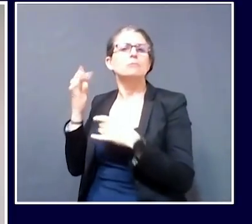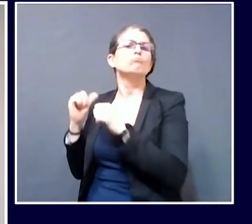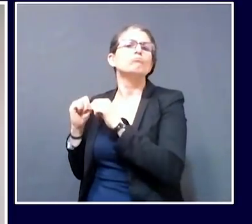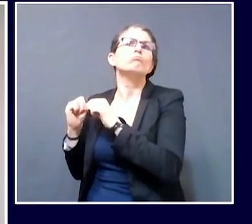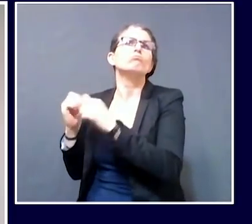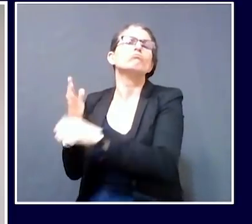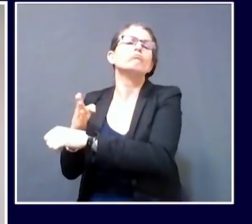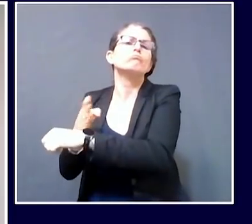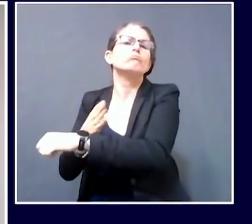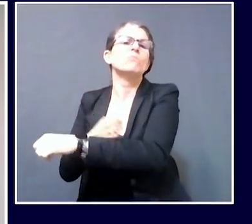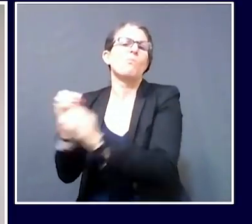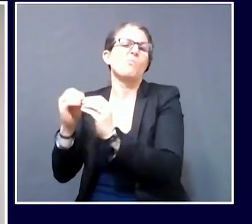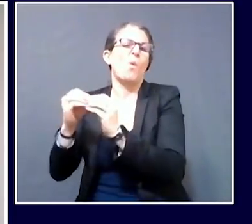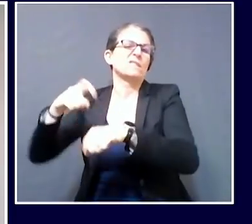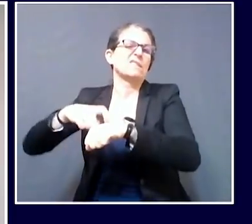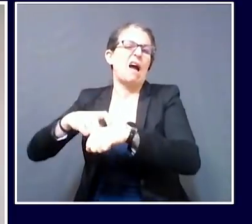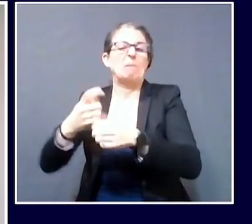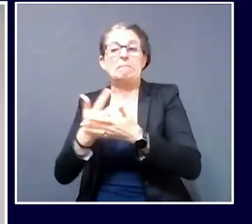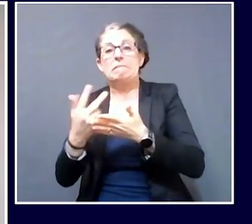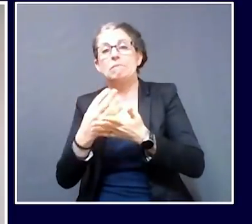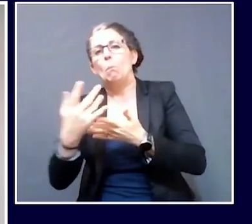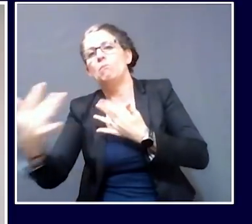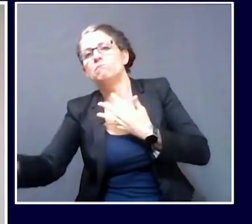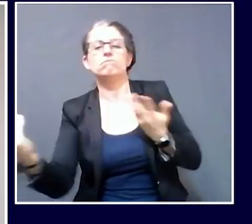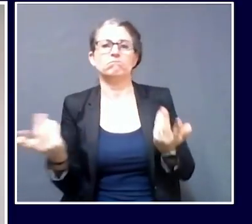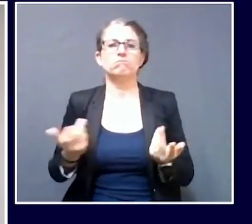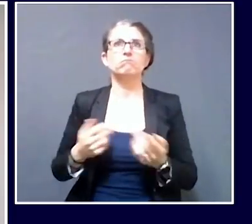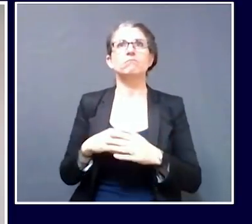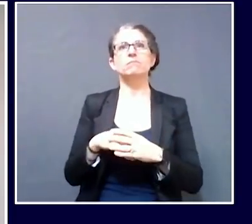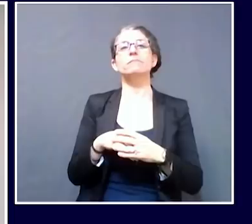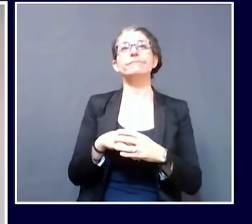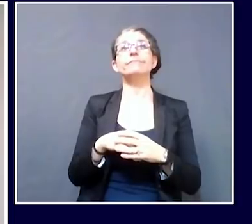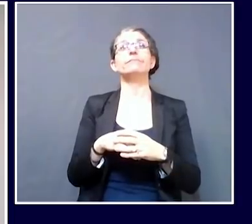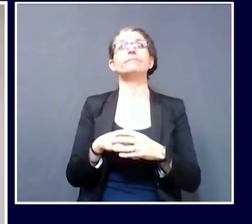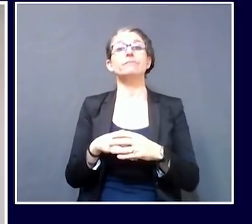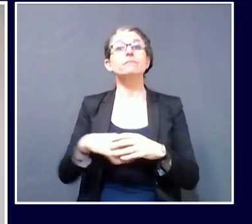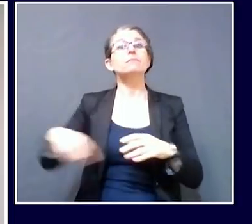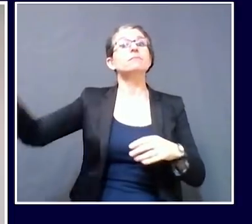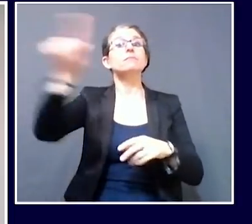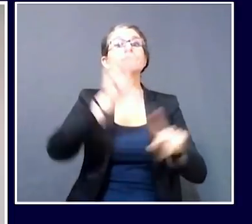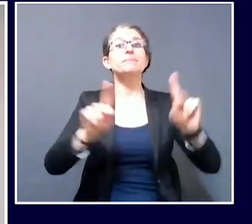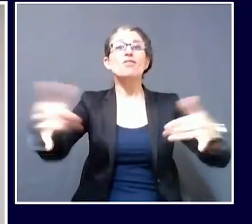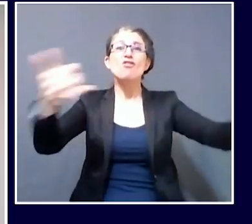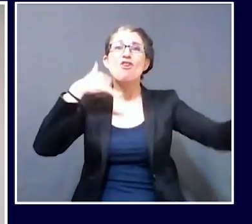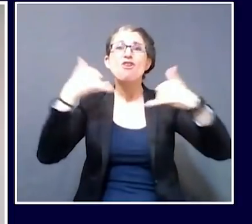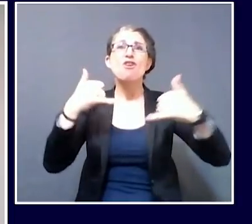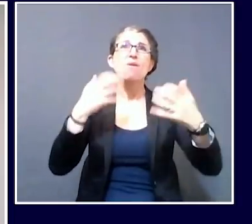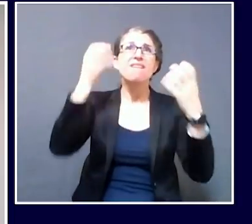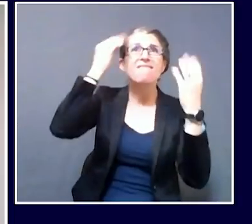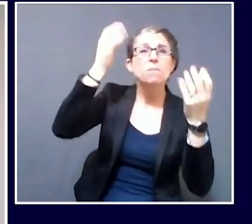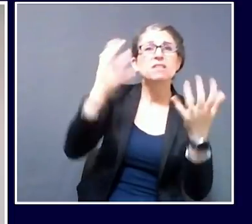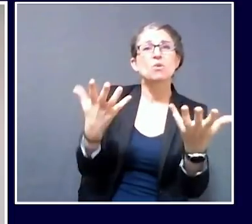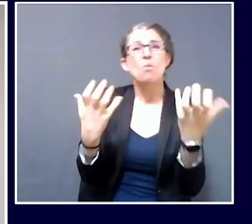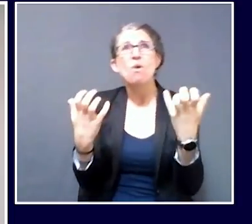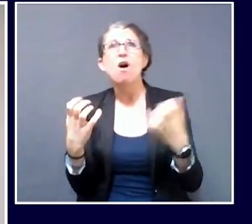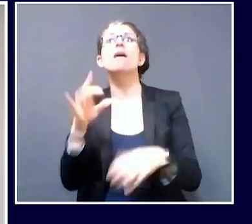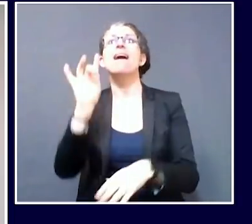Overall, since beginning our work on COVID-19, Maine CDC staff have fielded 8